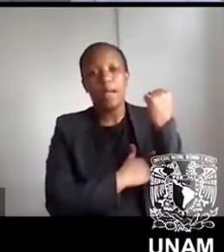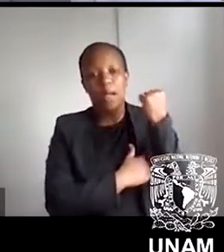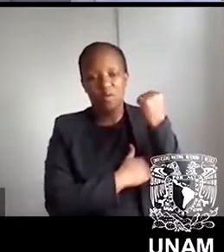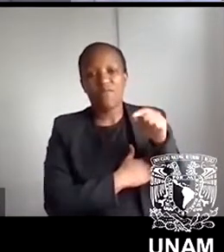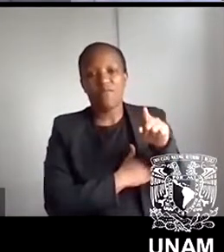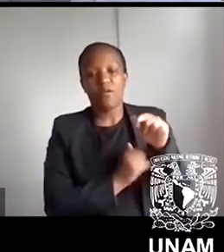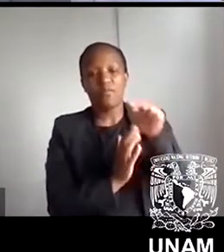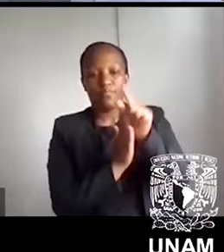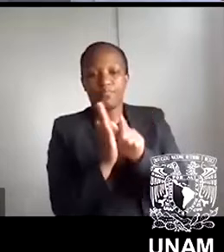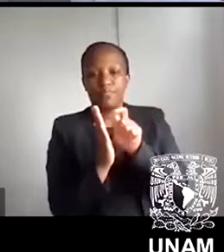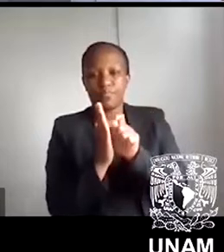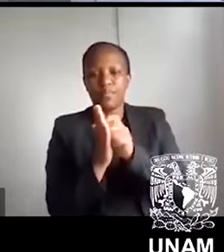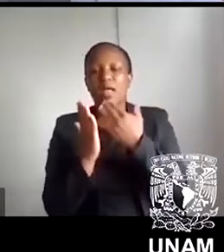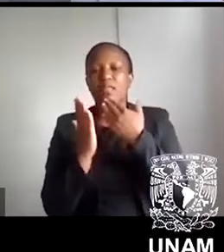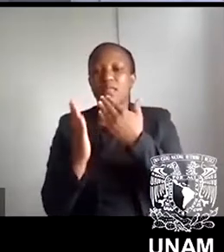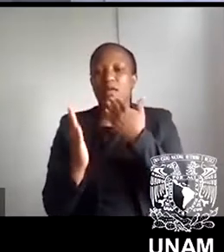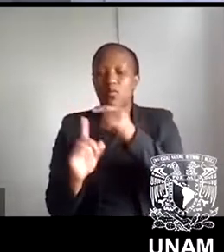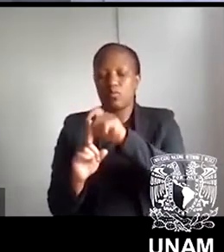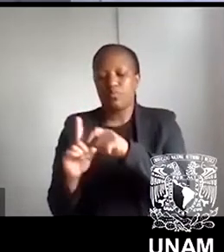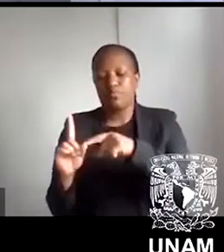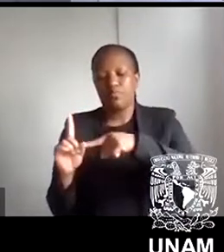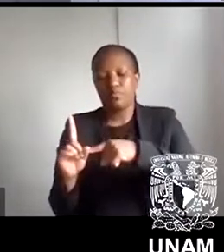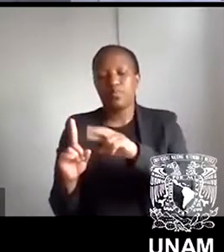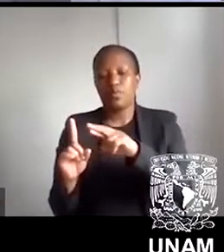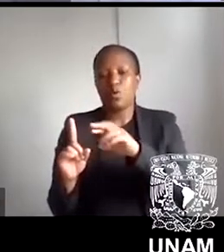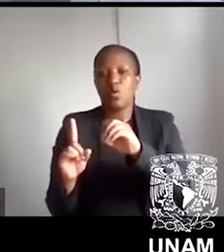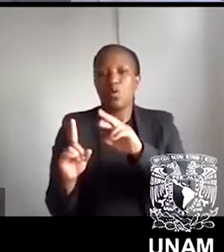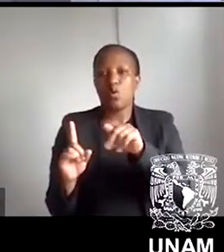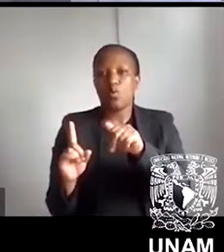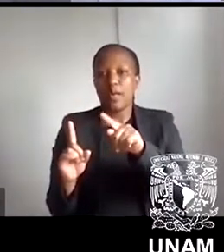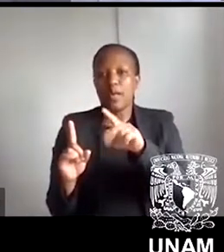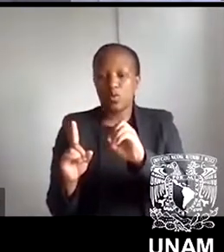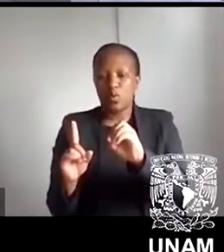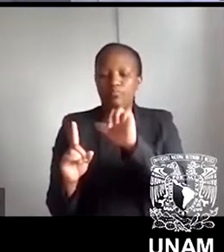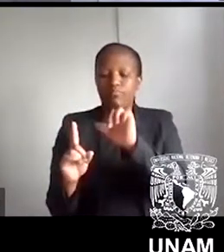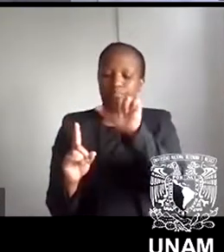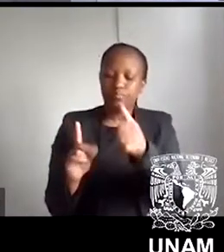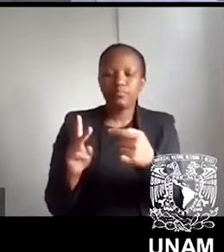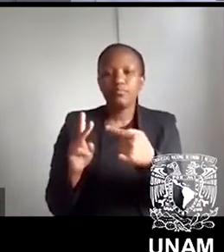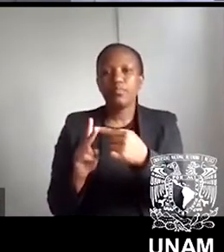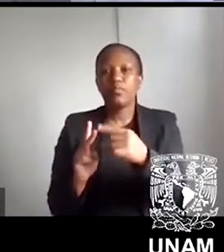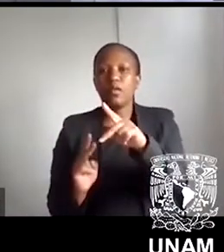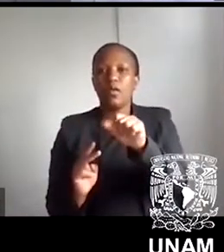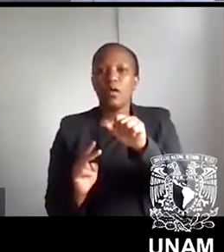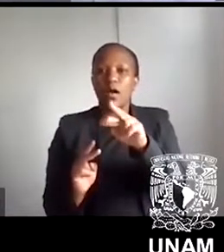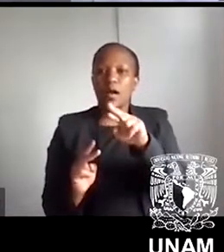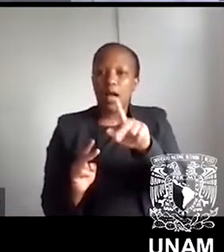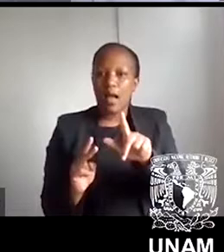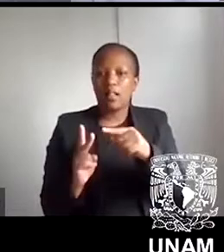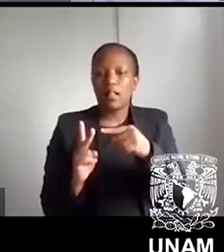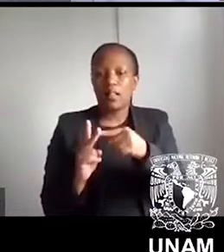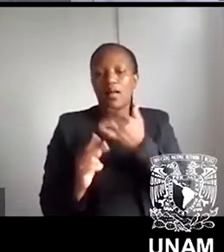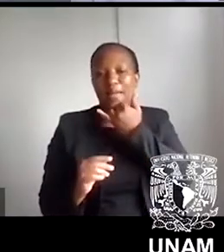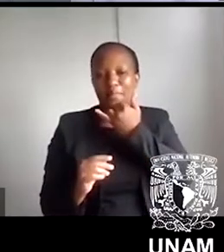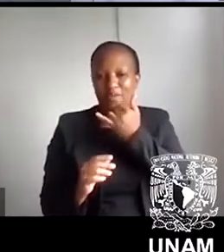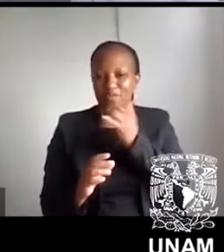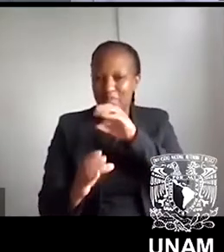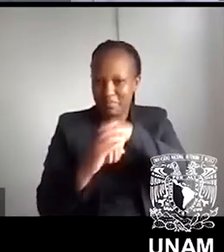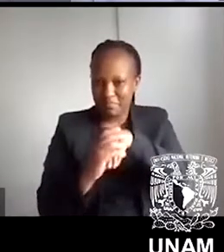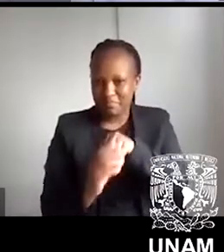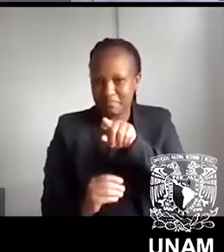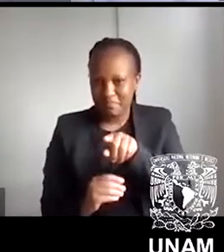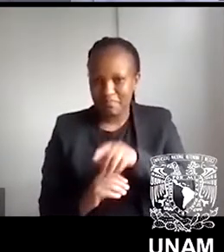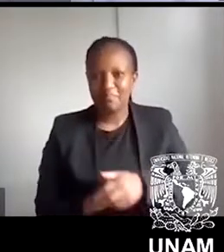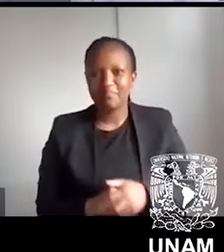Roberto, thank you very much. And Carl Van Vick, we're really excited to have in the dialogue with you. So I think